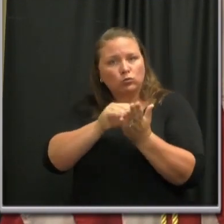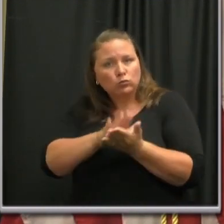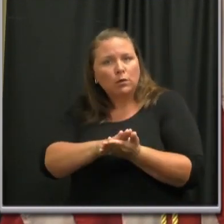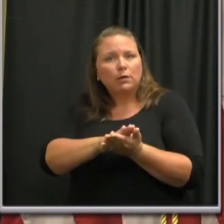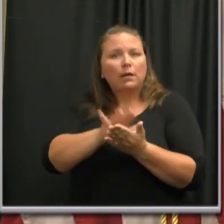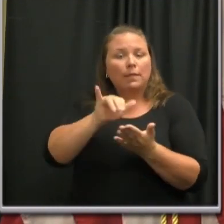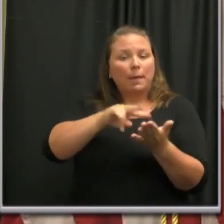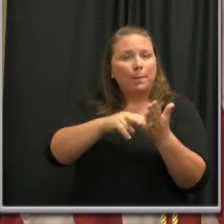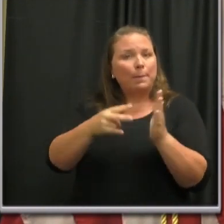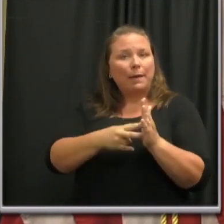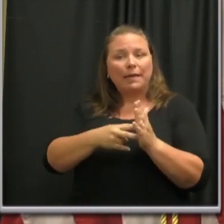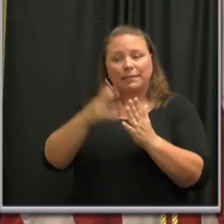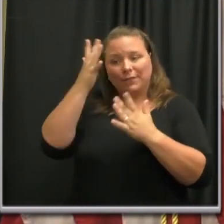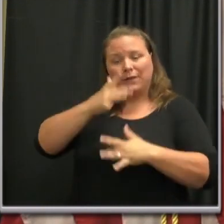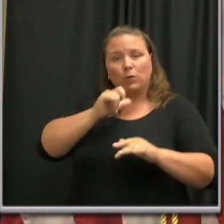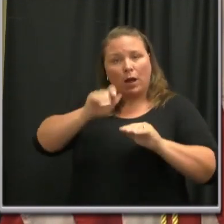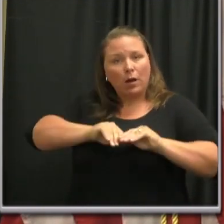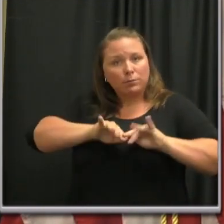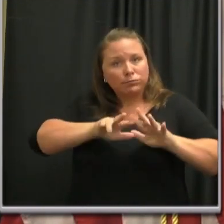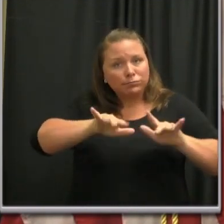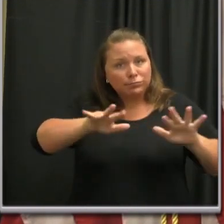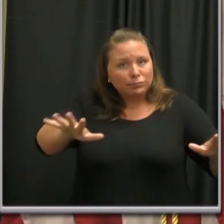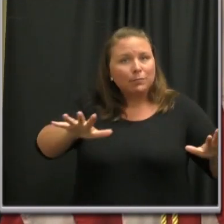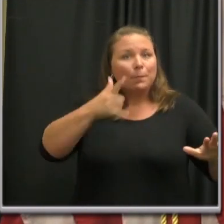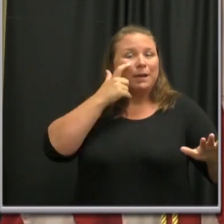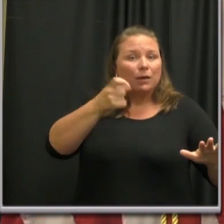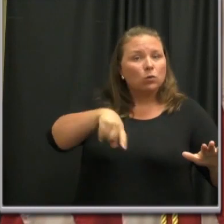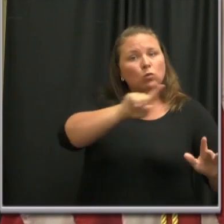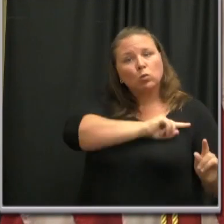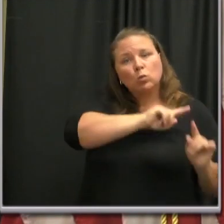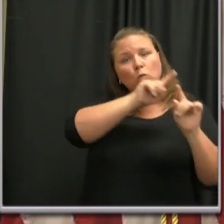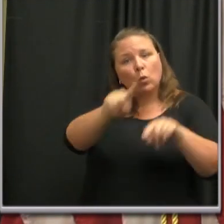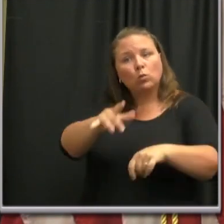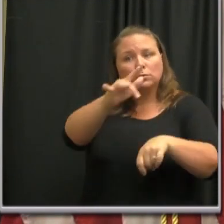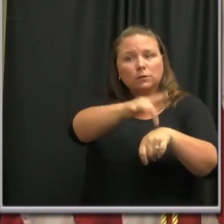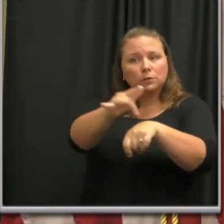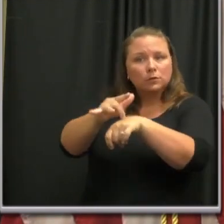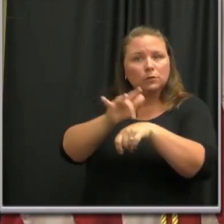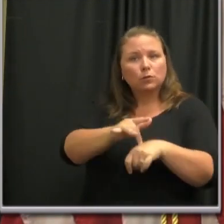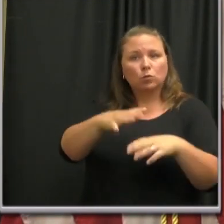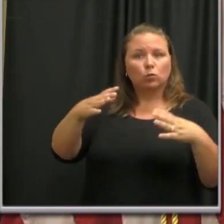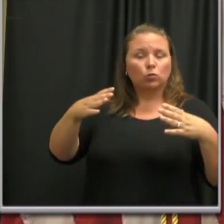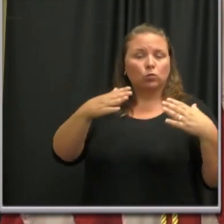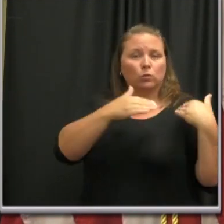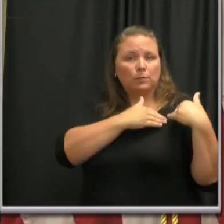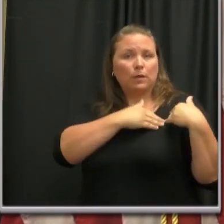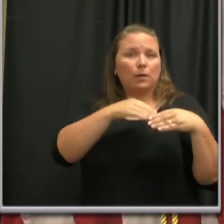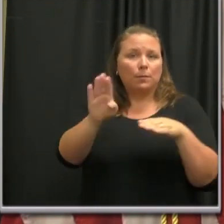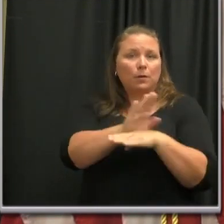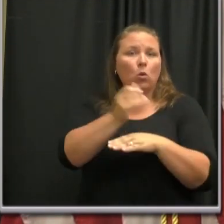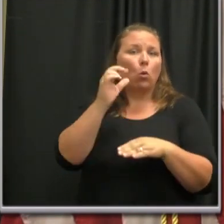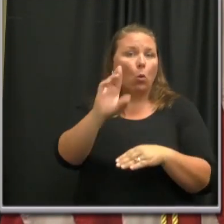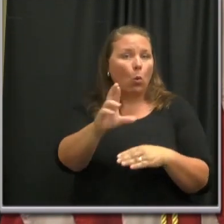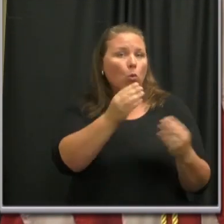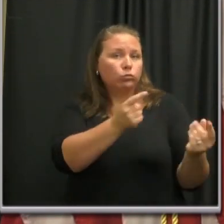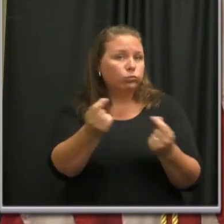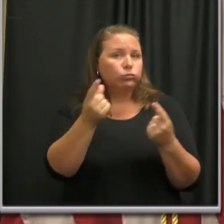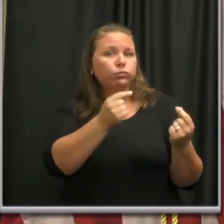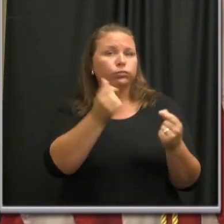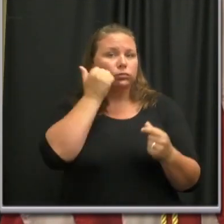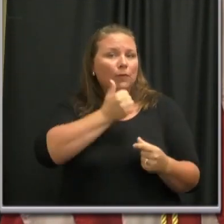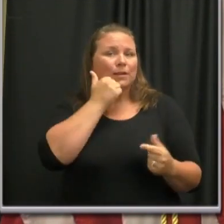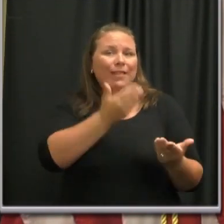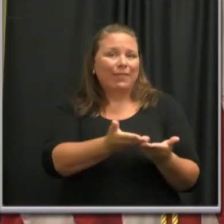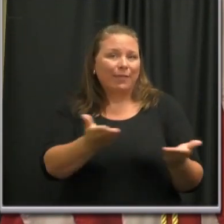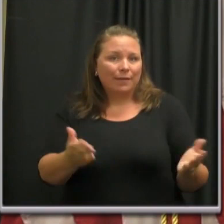spreading as a result of Nashvillians patronizing responsible businesses or running daily errands. Our contact